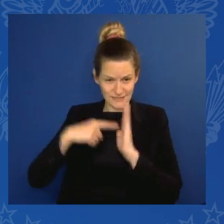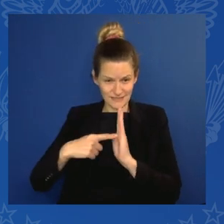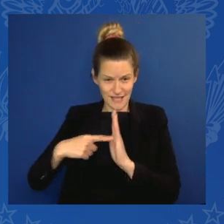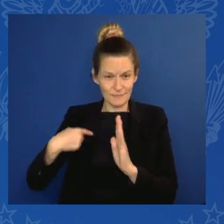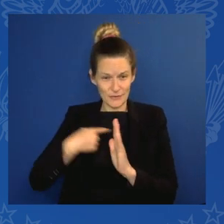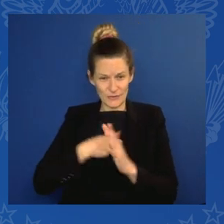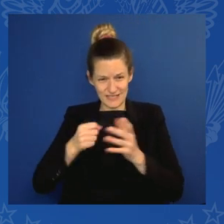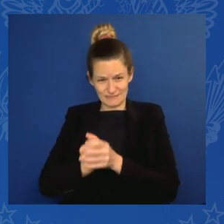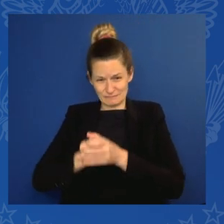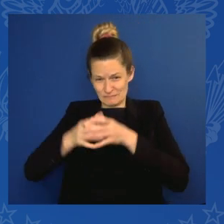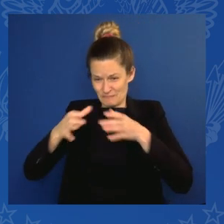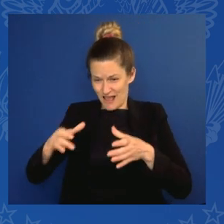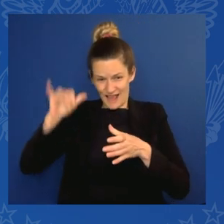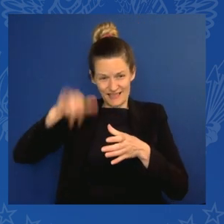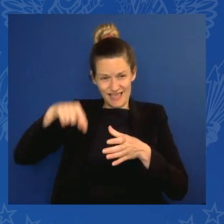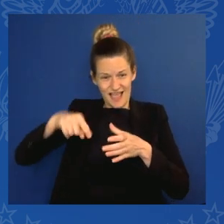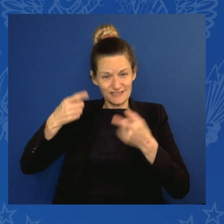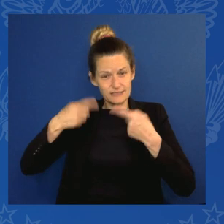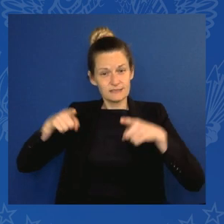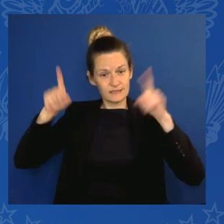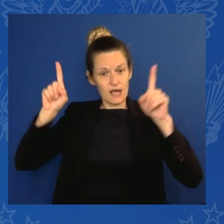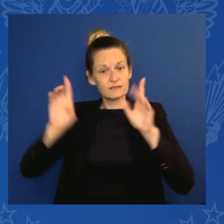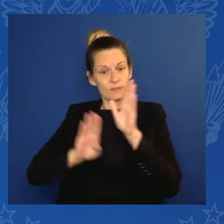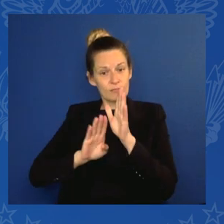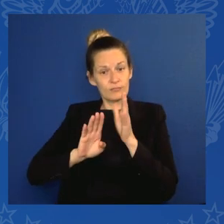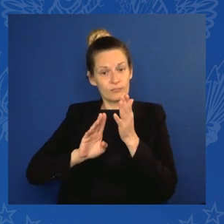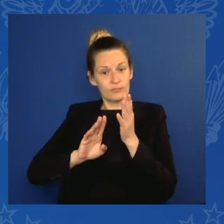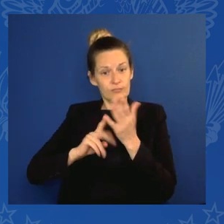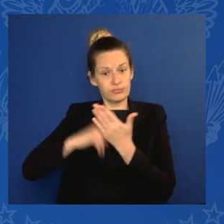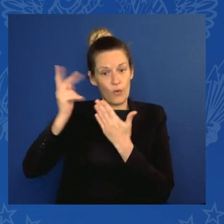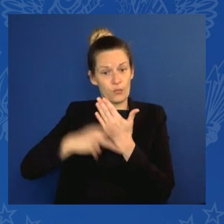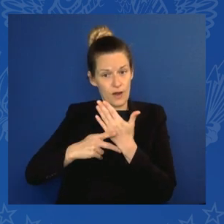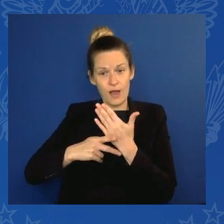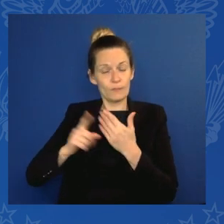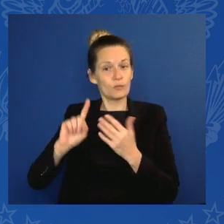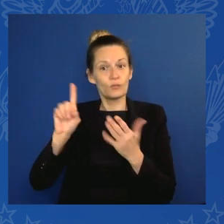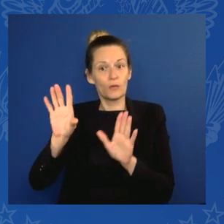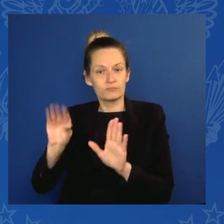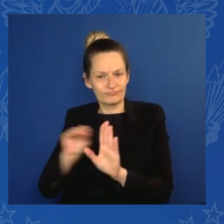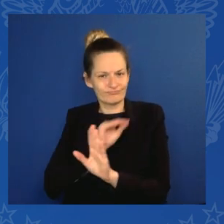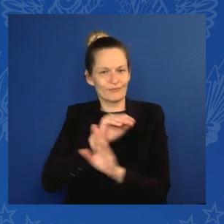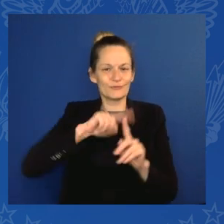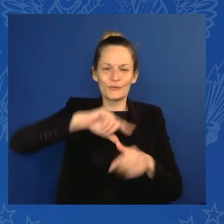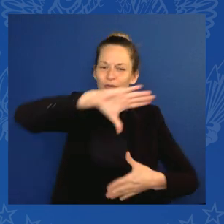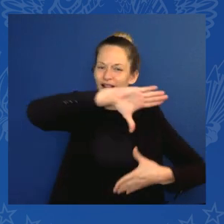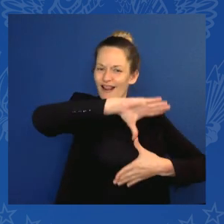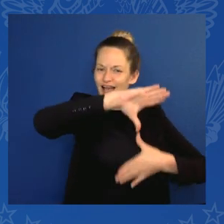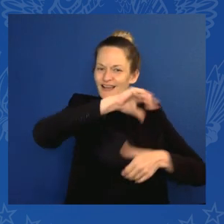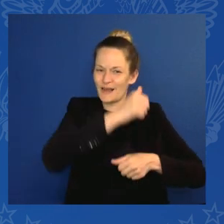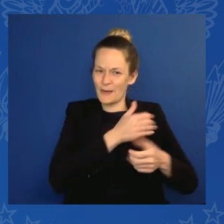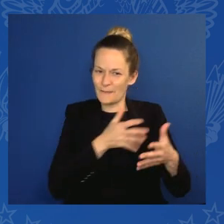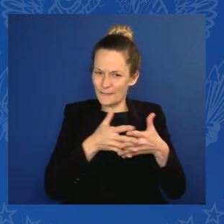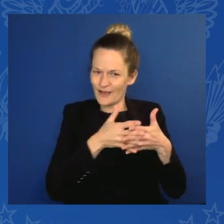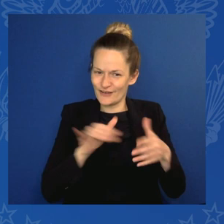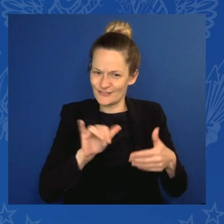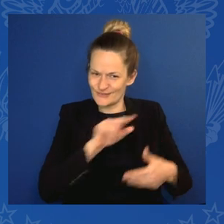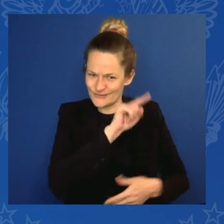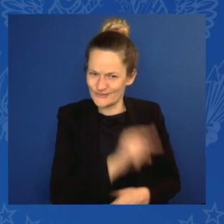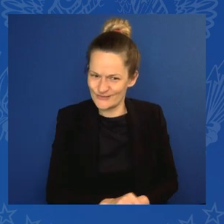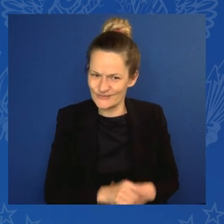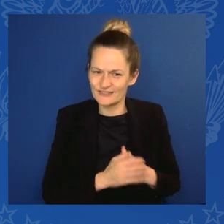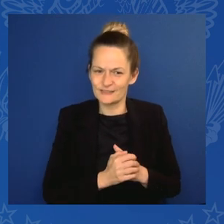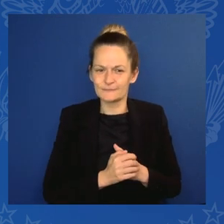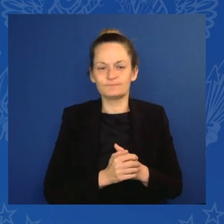America, too. But, for example, also the Great Green Wall, a project for food security and land restoration on the continent.